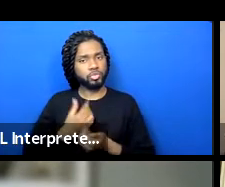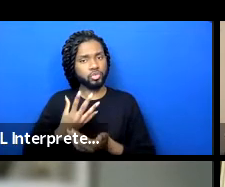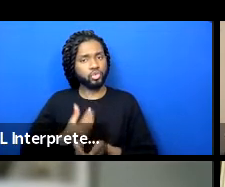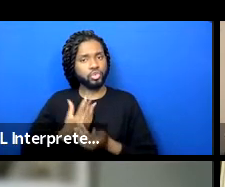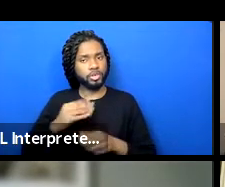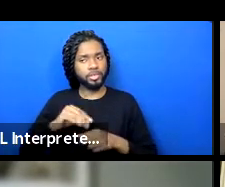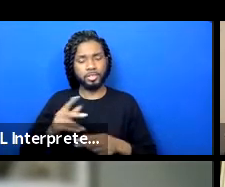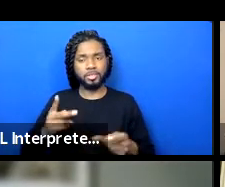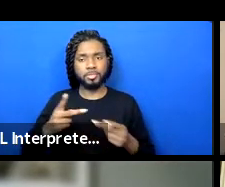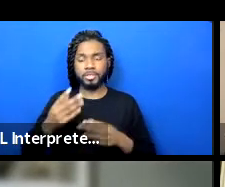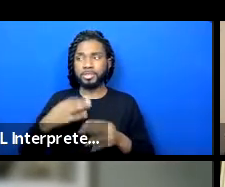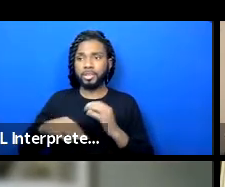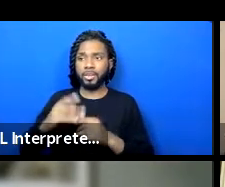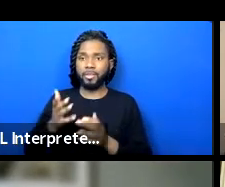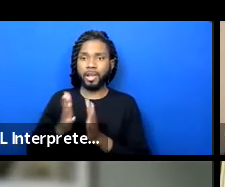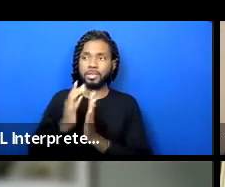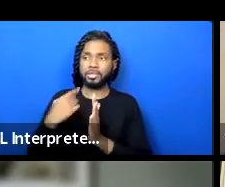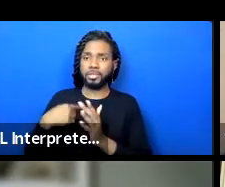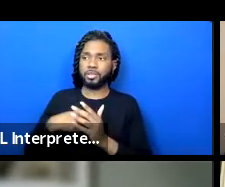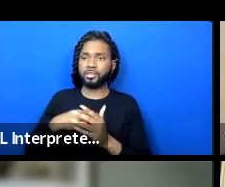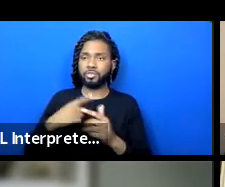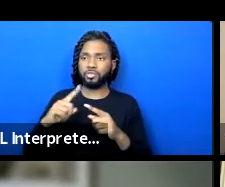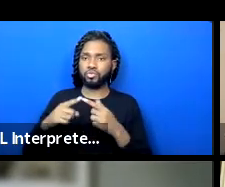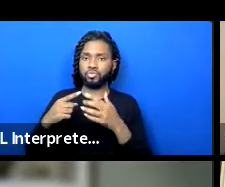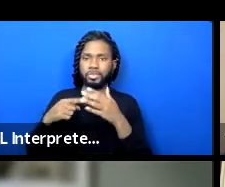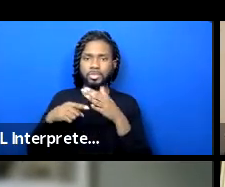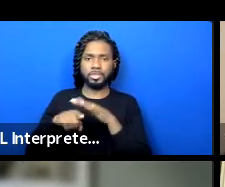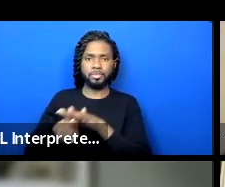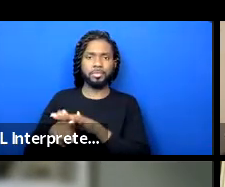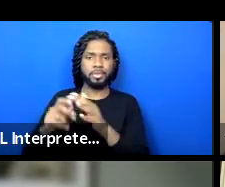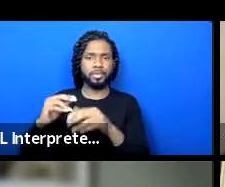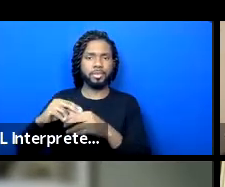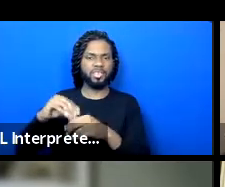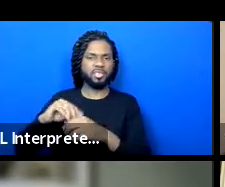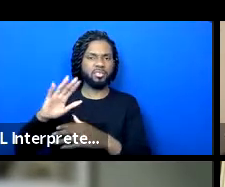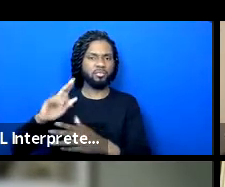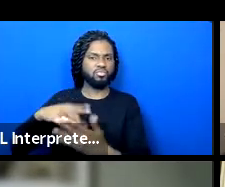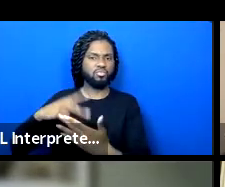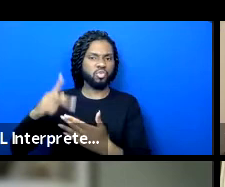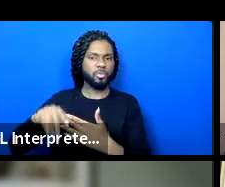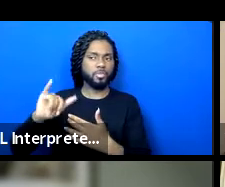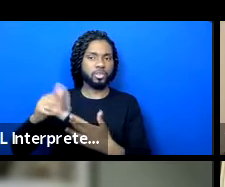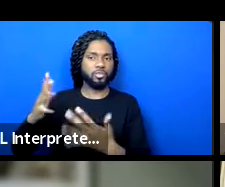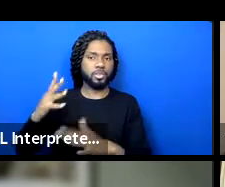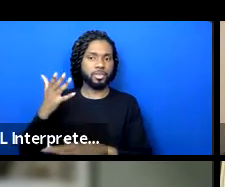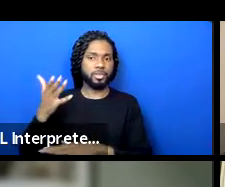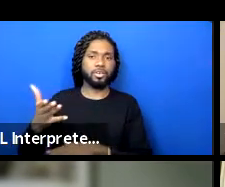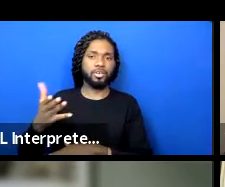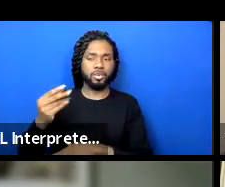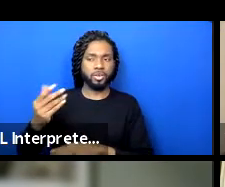for us to just assimilate into what the program that's already there and already put into place.